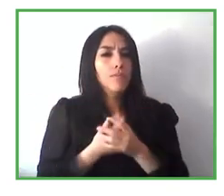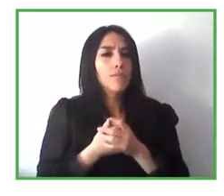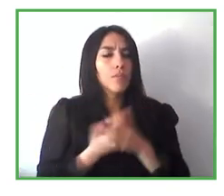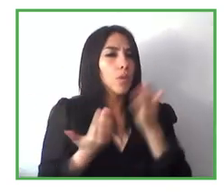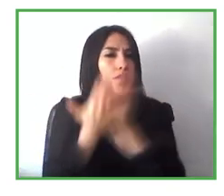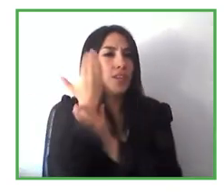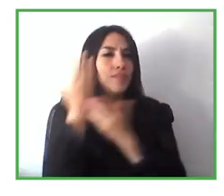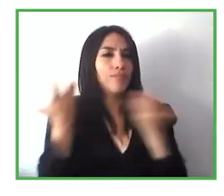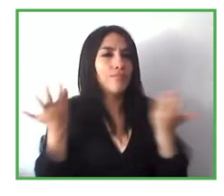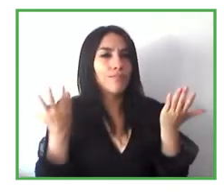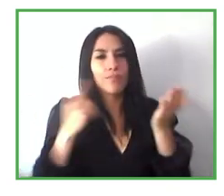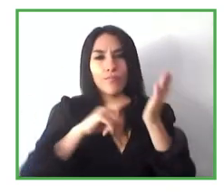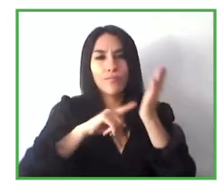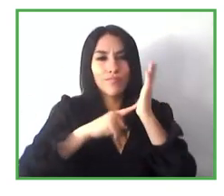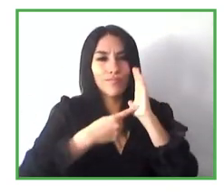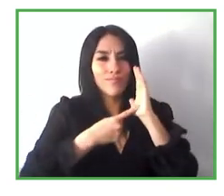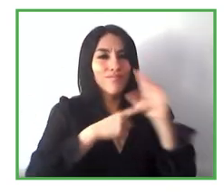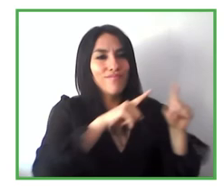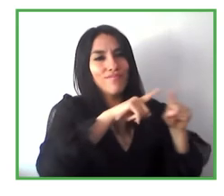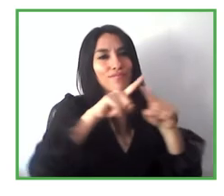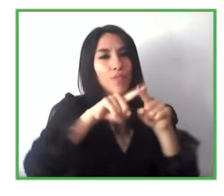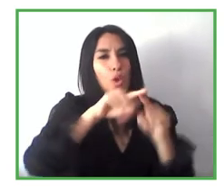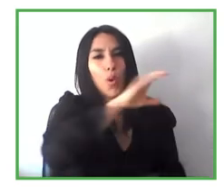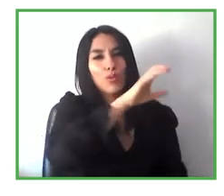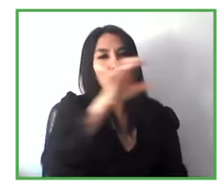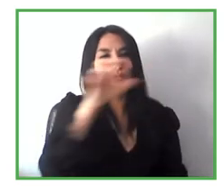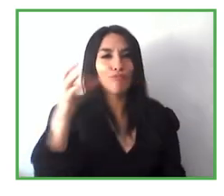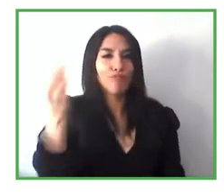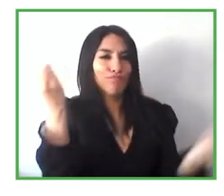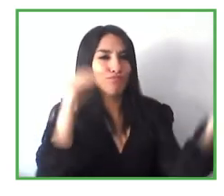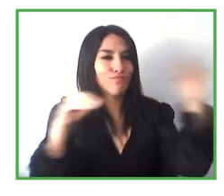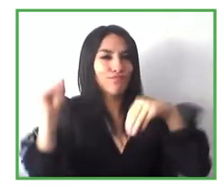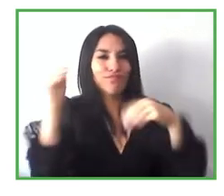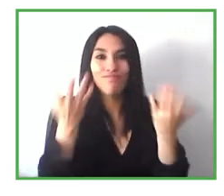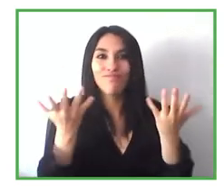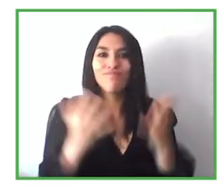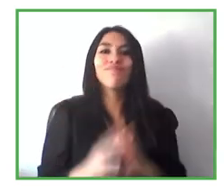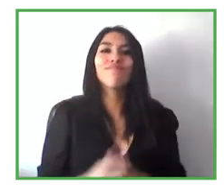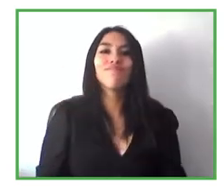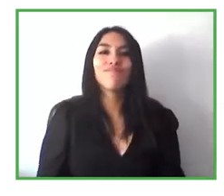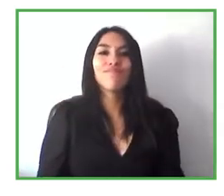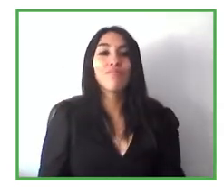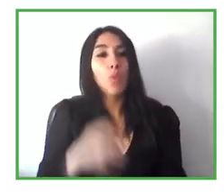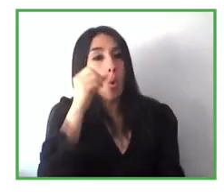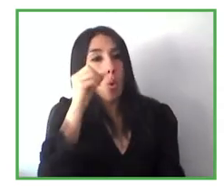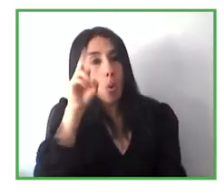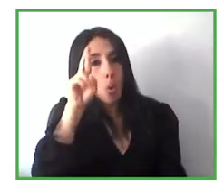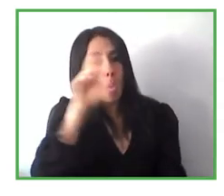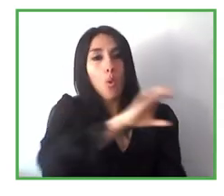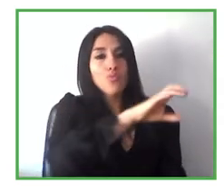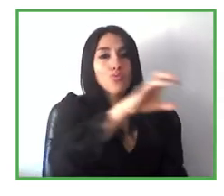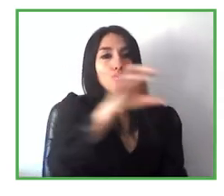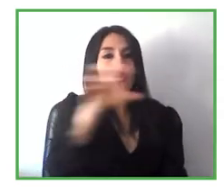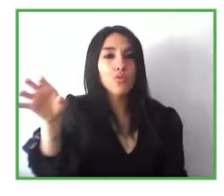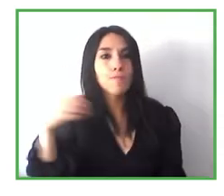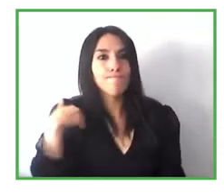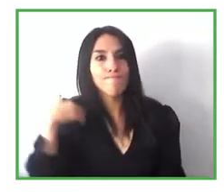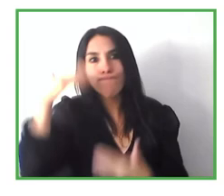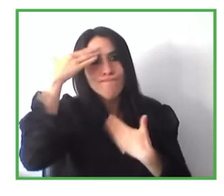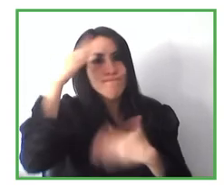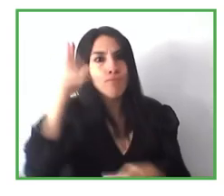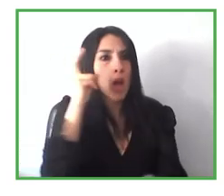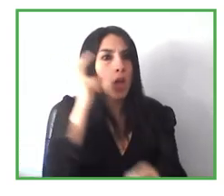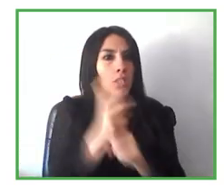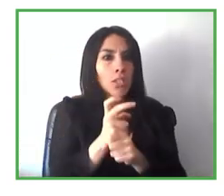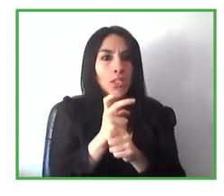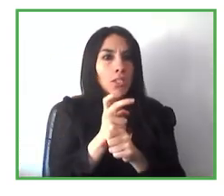technology to other countries, thinking about difficulties that we could have